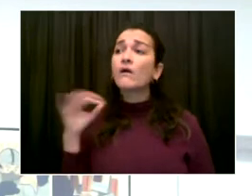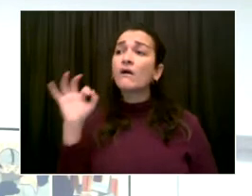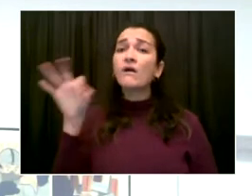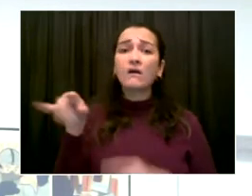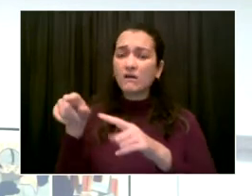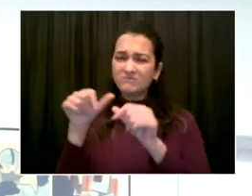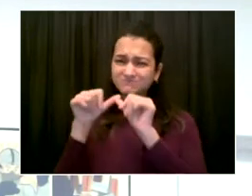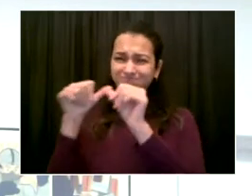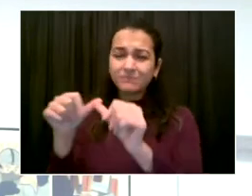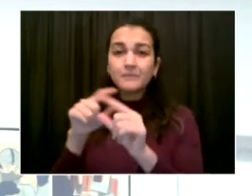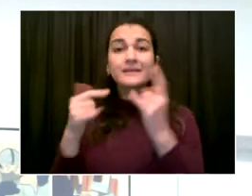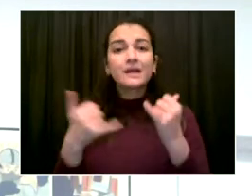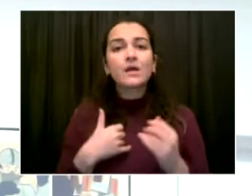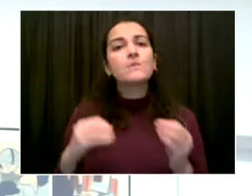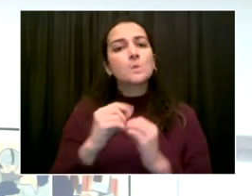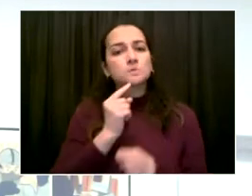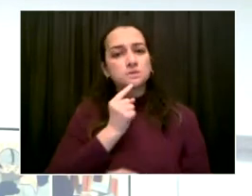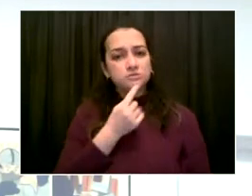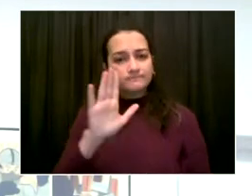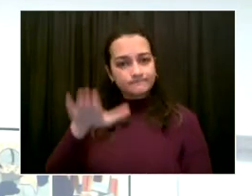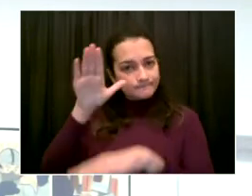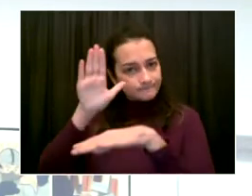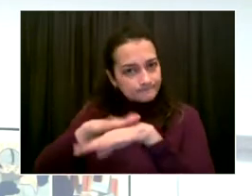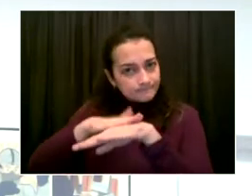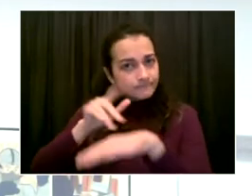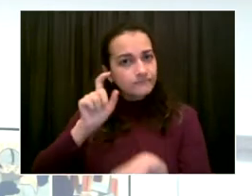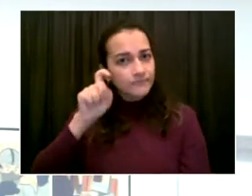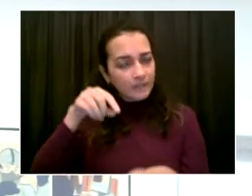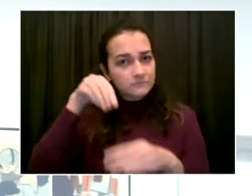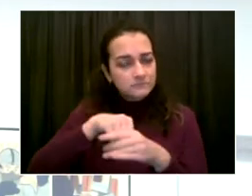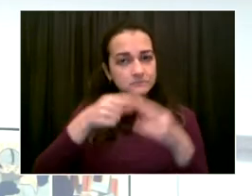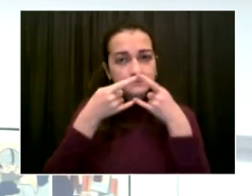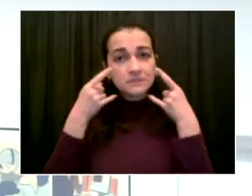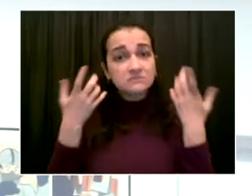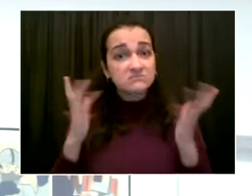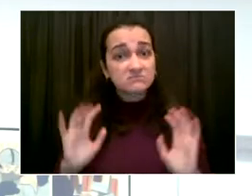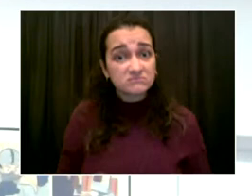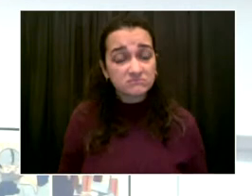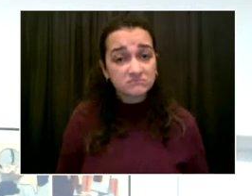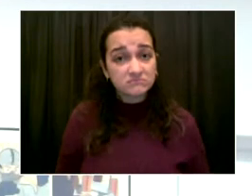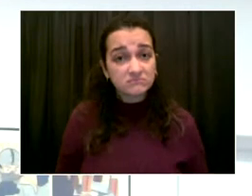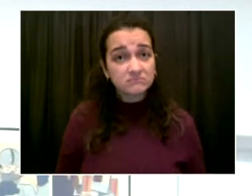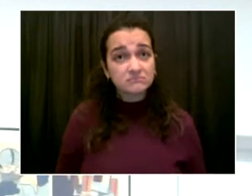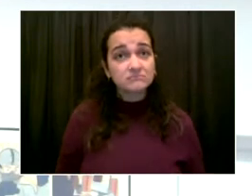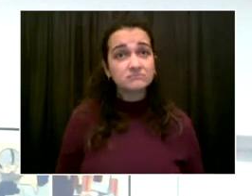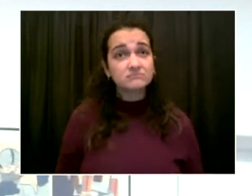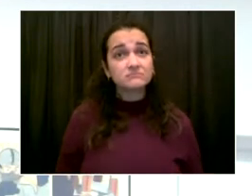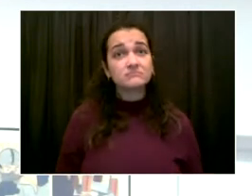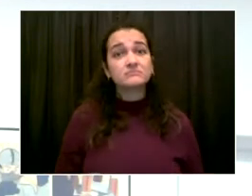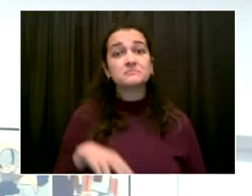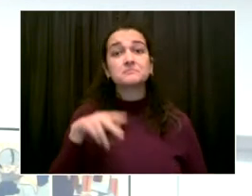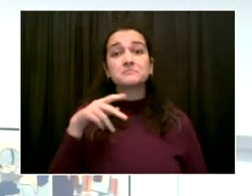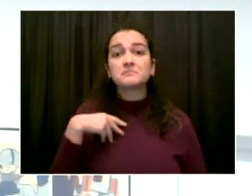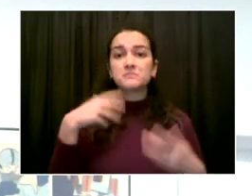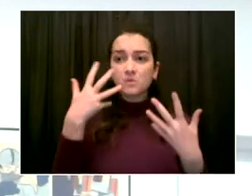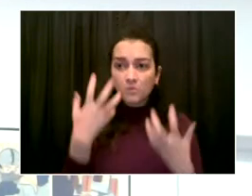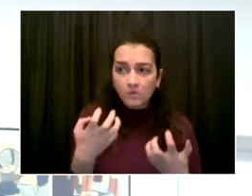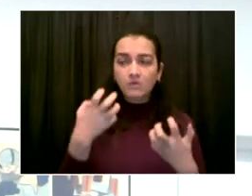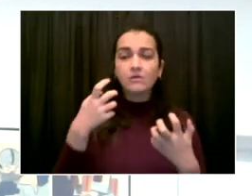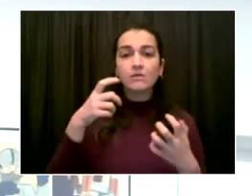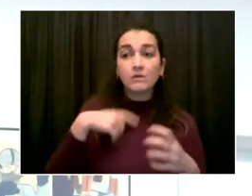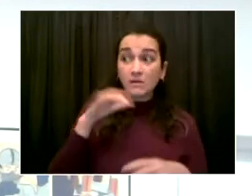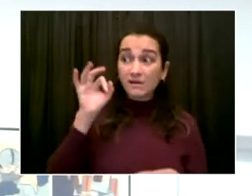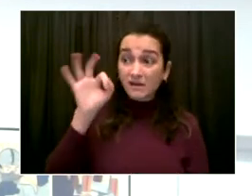only as good as what happens in the real world. And what we want people to do is to take the